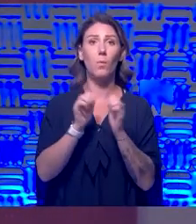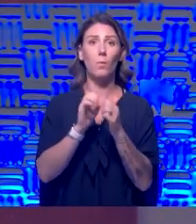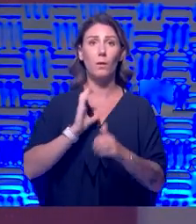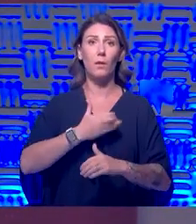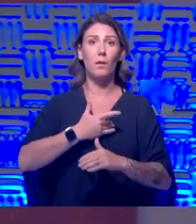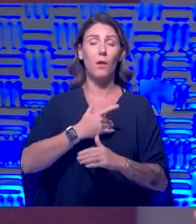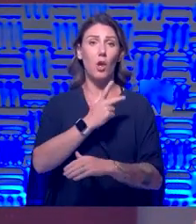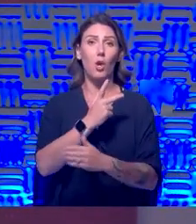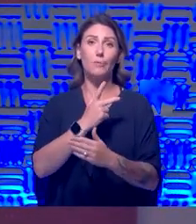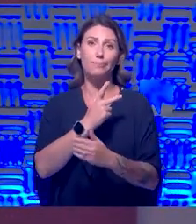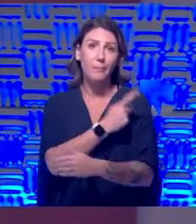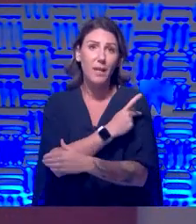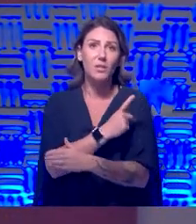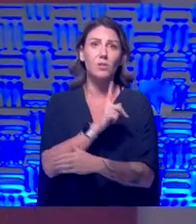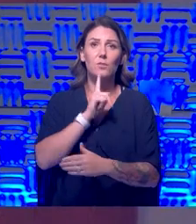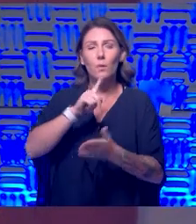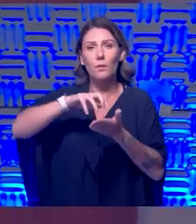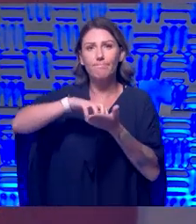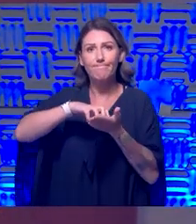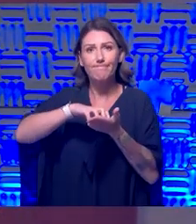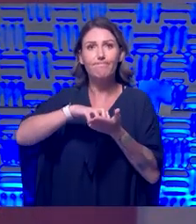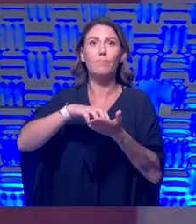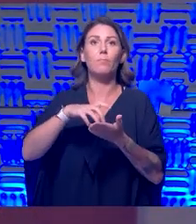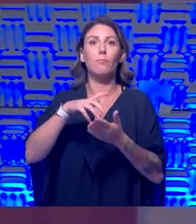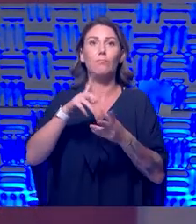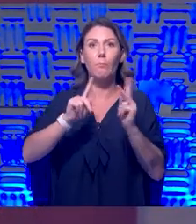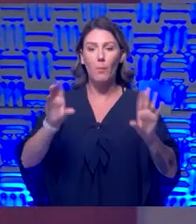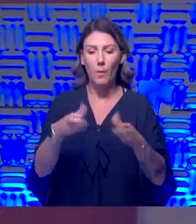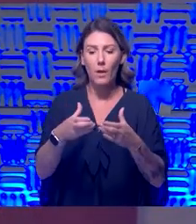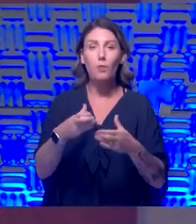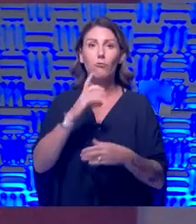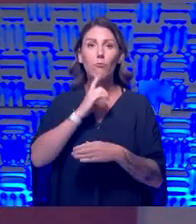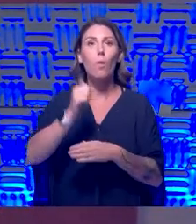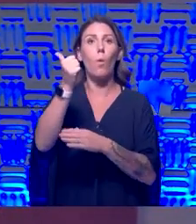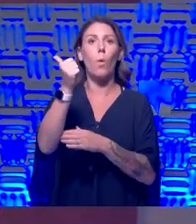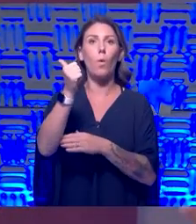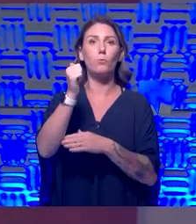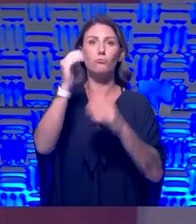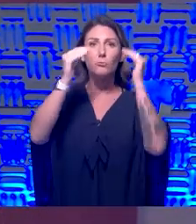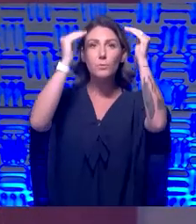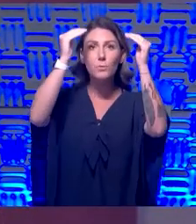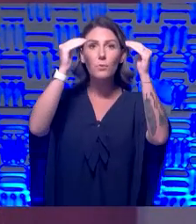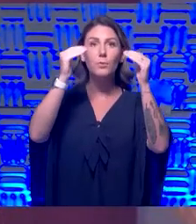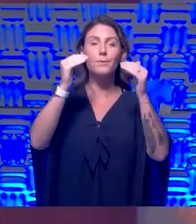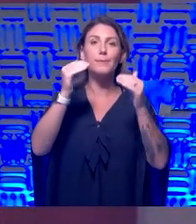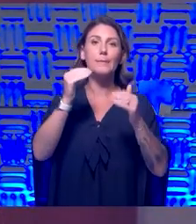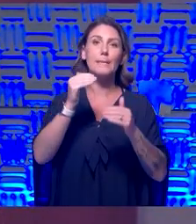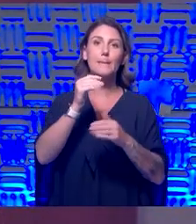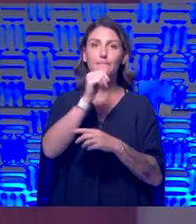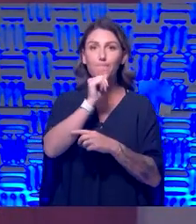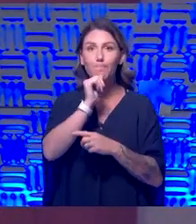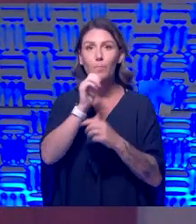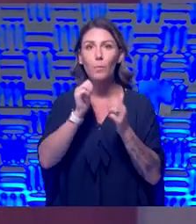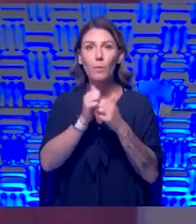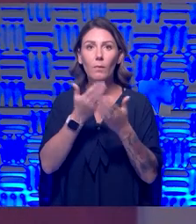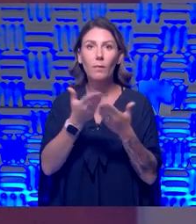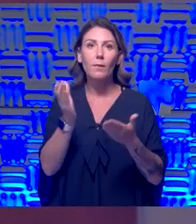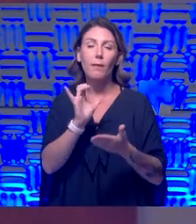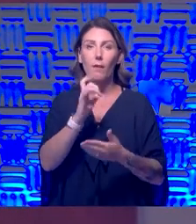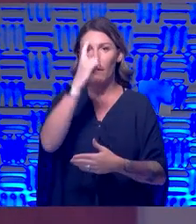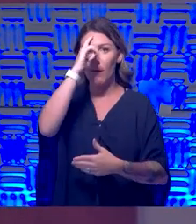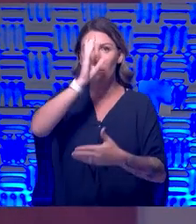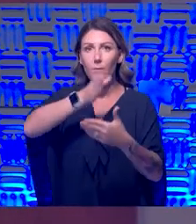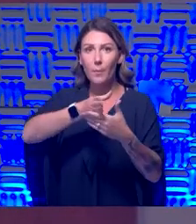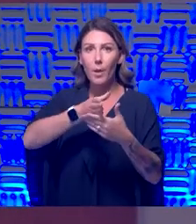vulnerable population. You know, they're older adults and they're dealing with things like cognitive impairment. And so,